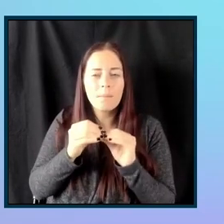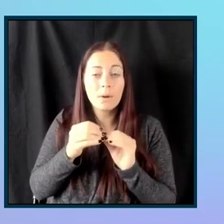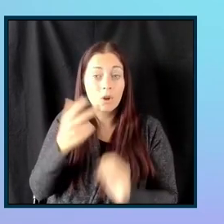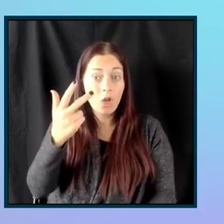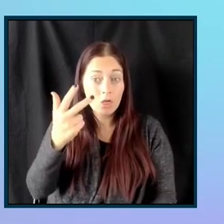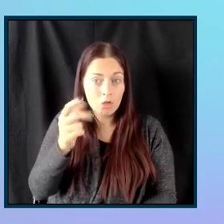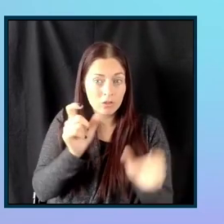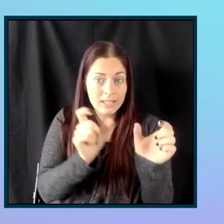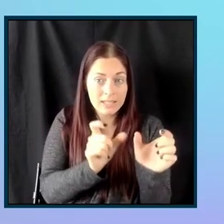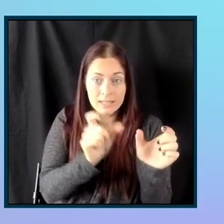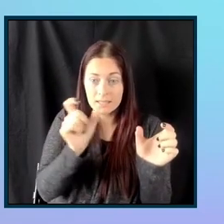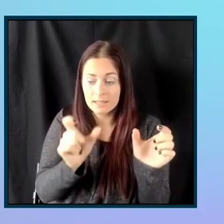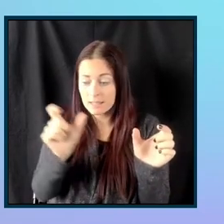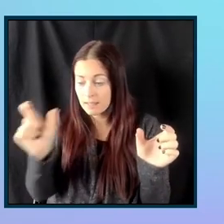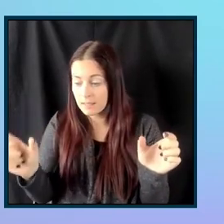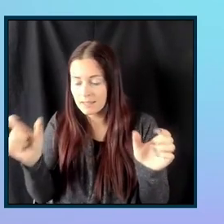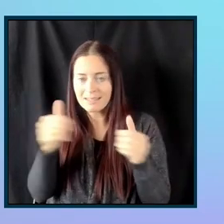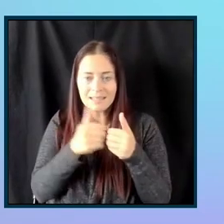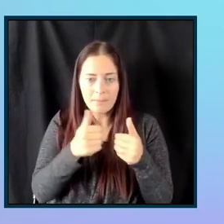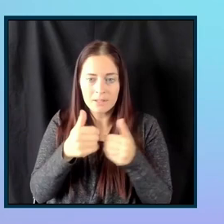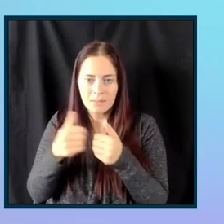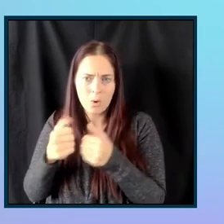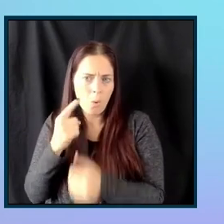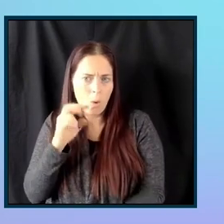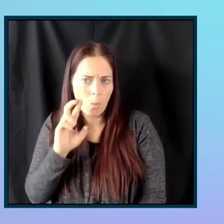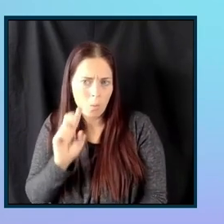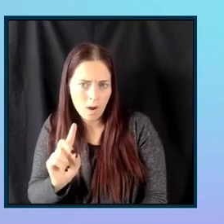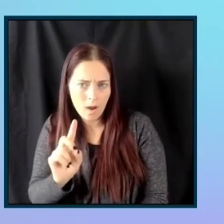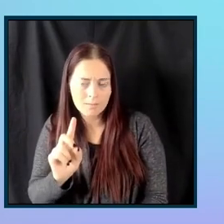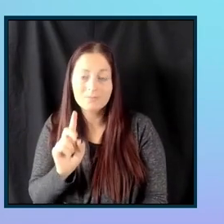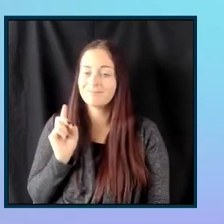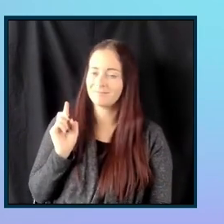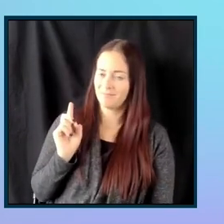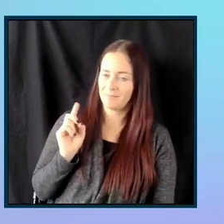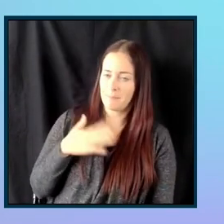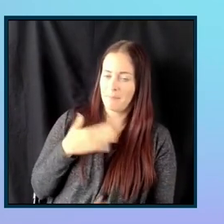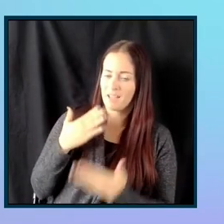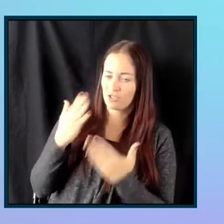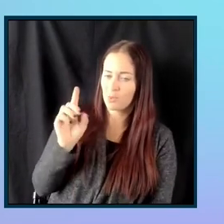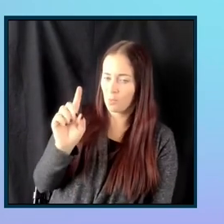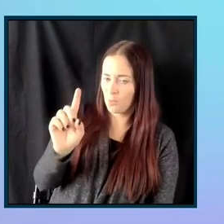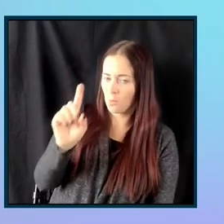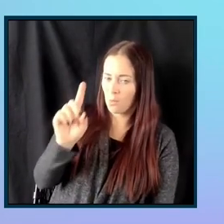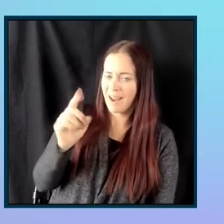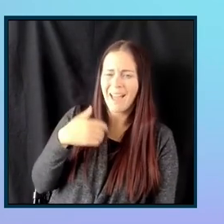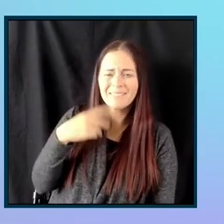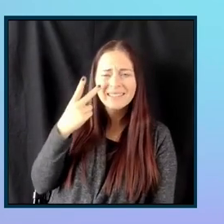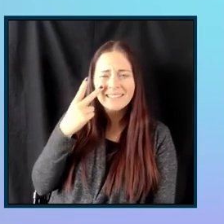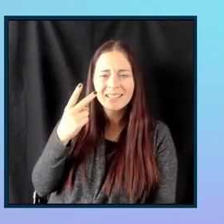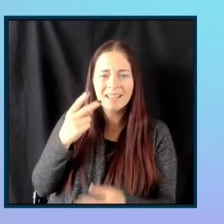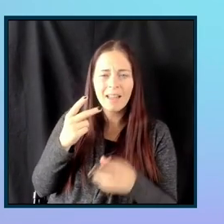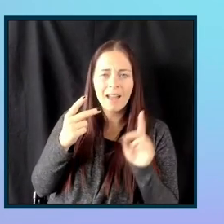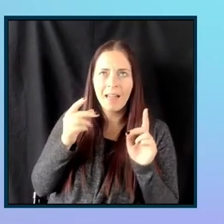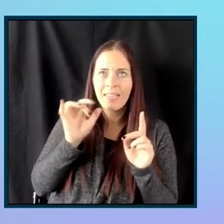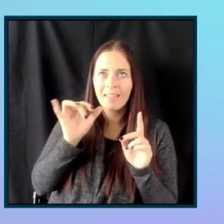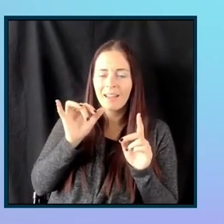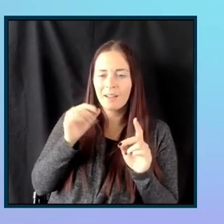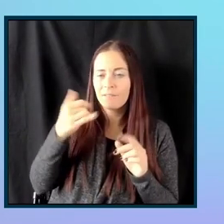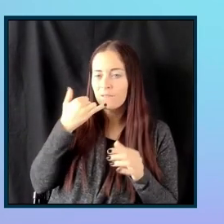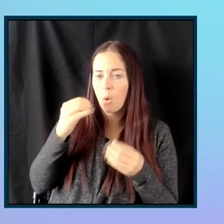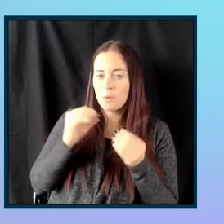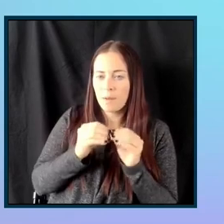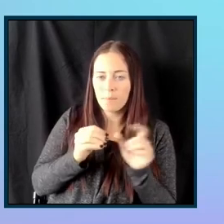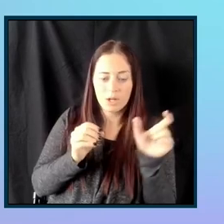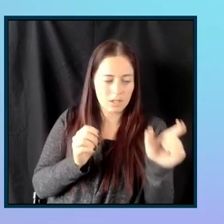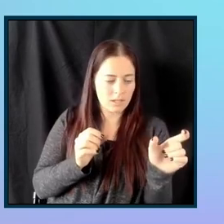one field, um, speaking of, uh, something I've seen on the web. Um, I've seen places that have phone numbers in three different fields. And